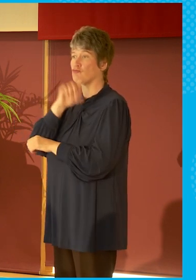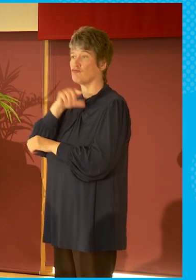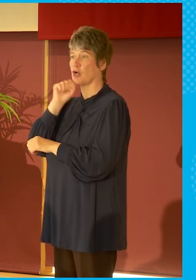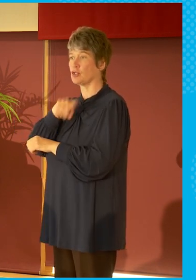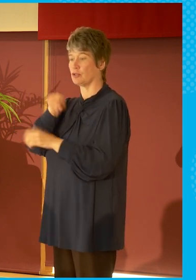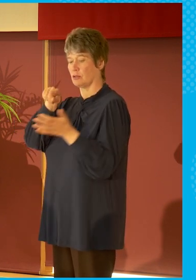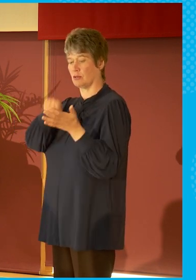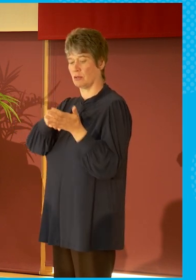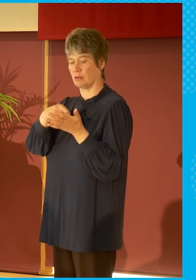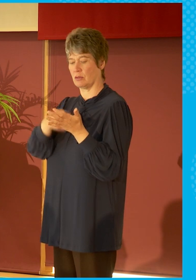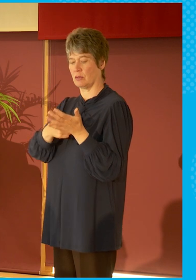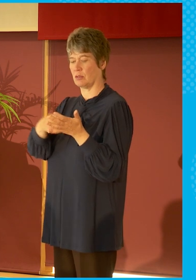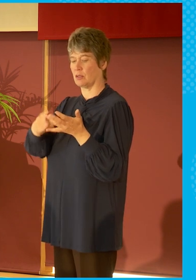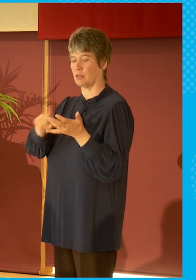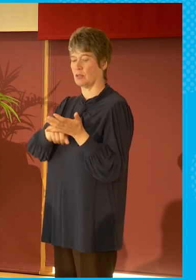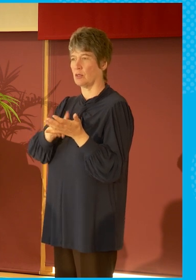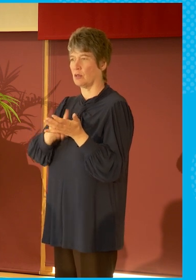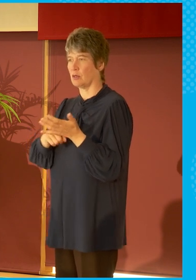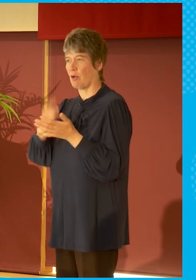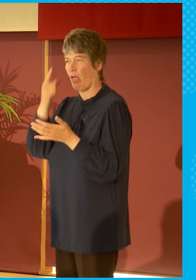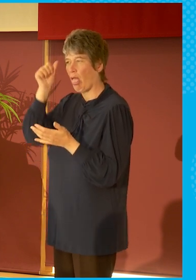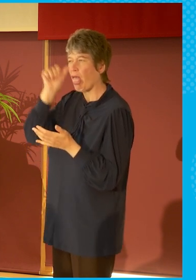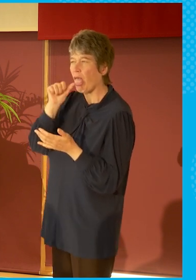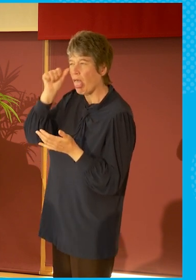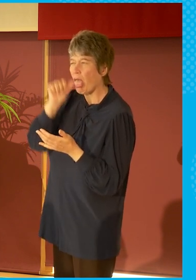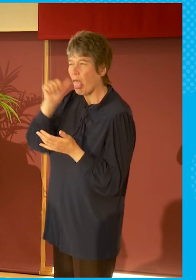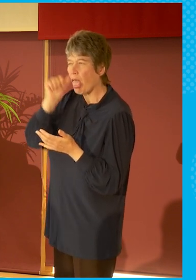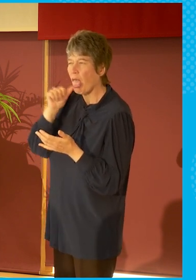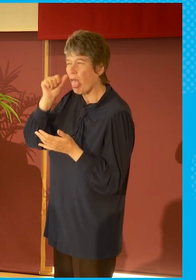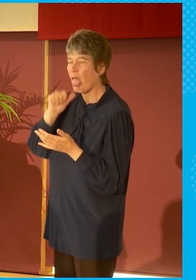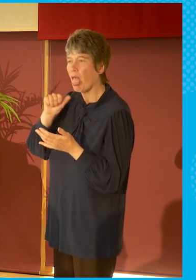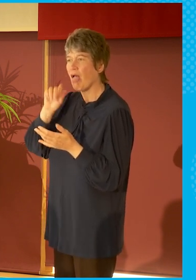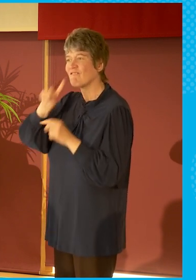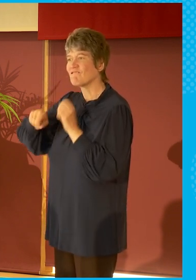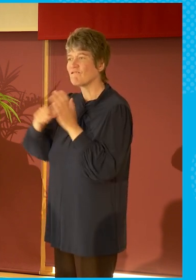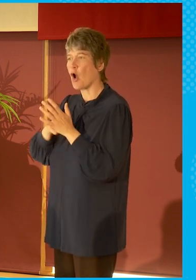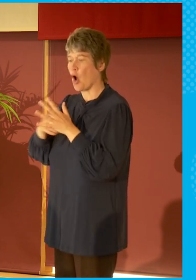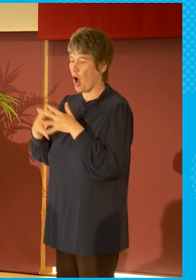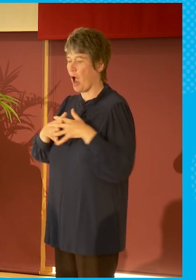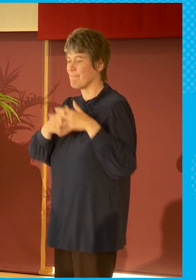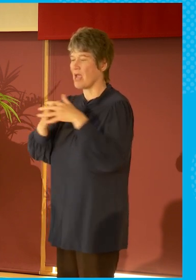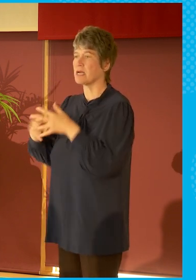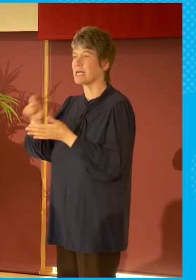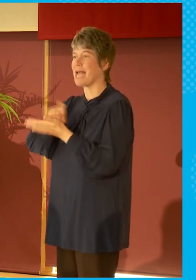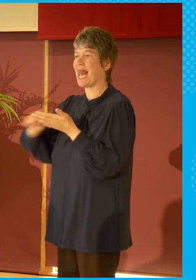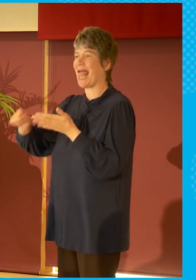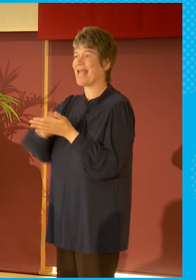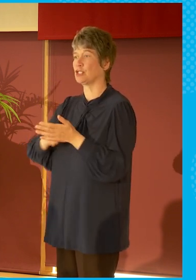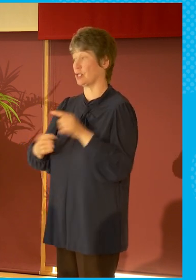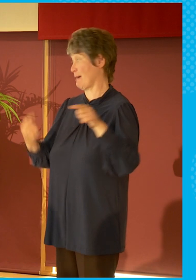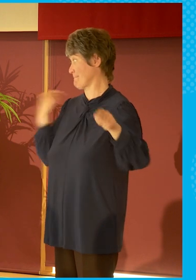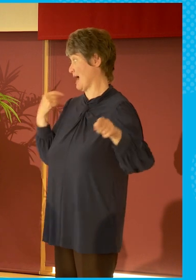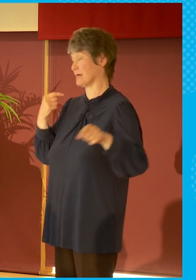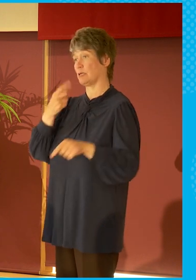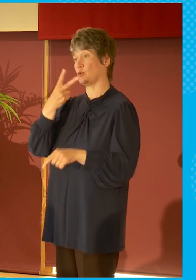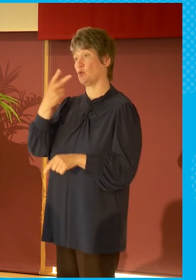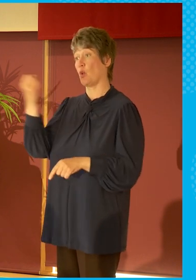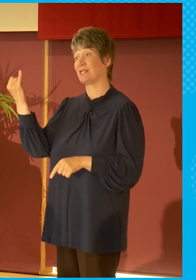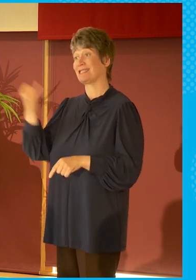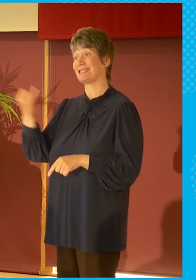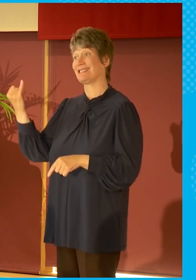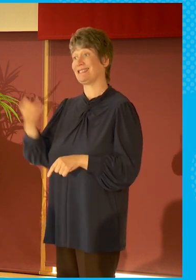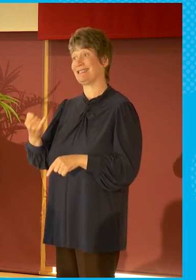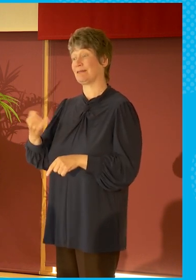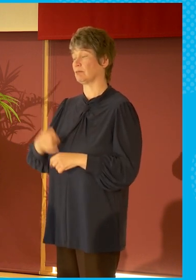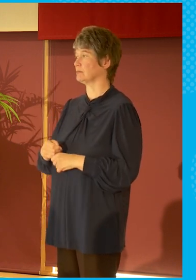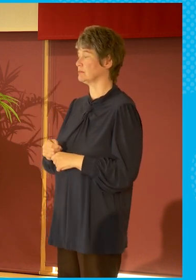the presidential campaign in the USA in 2016. And the data breaches that we've just